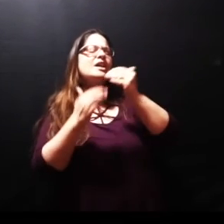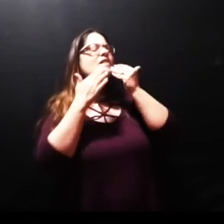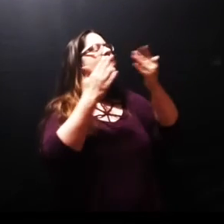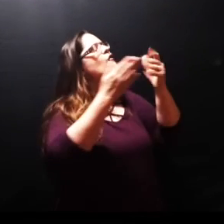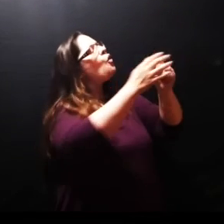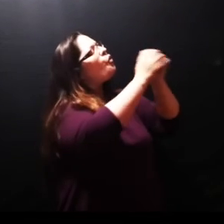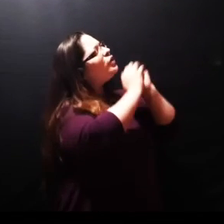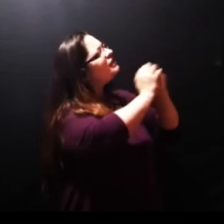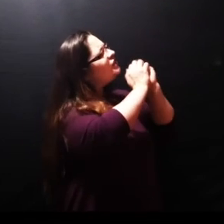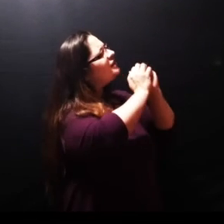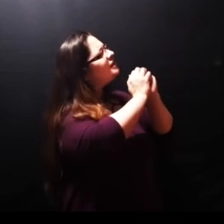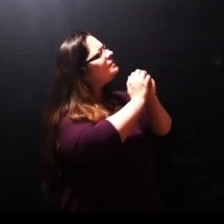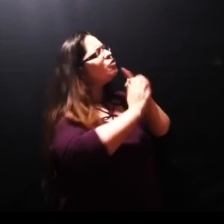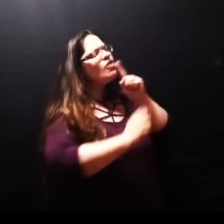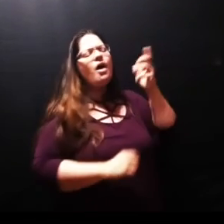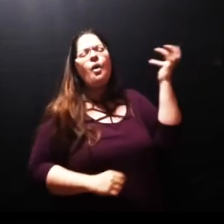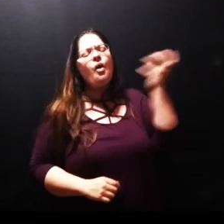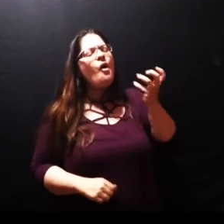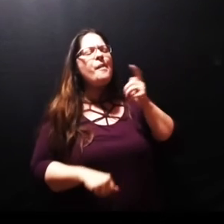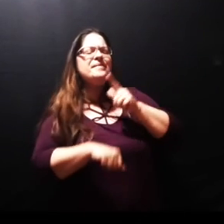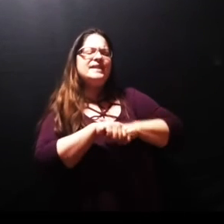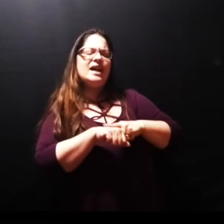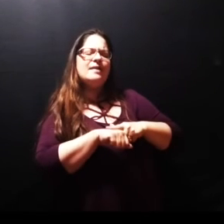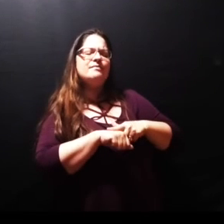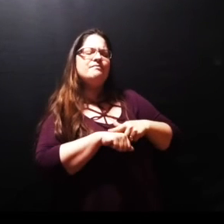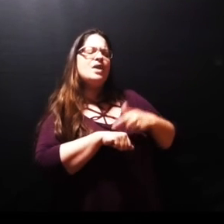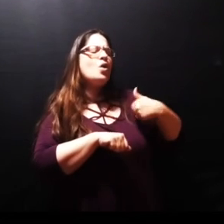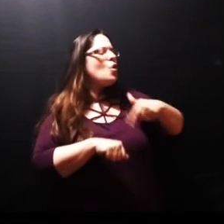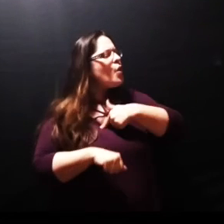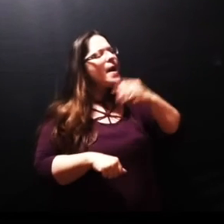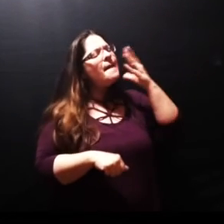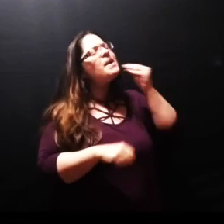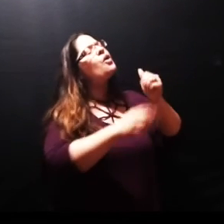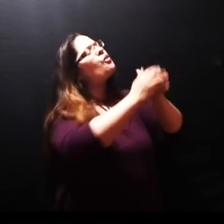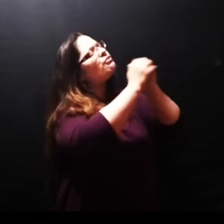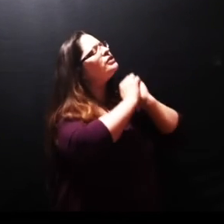thank you for this awesome word of God Lord